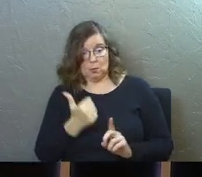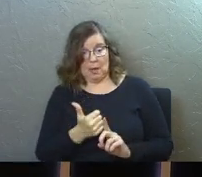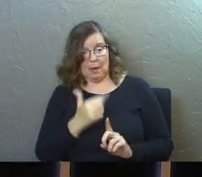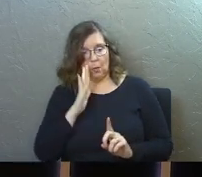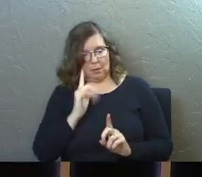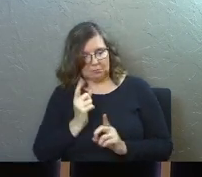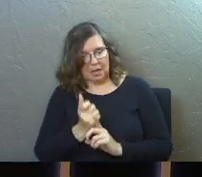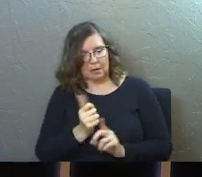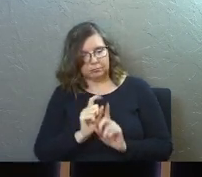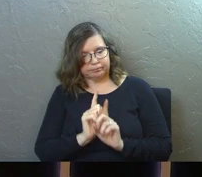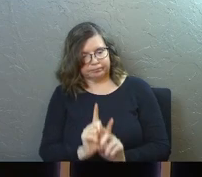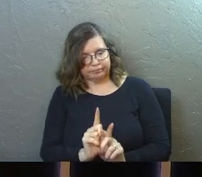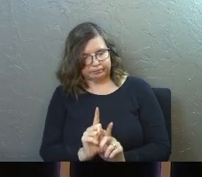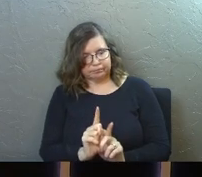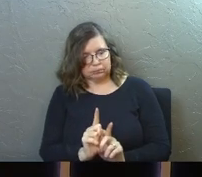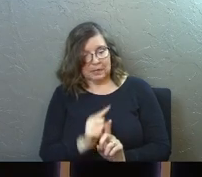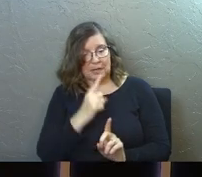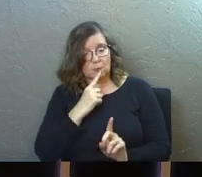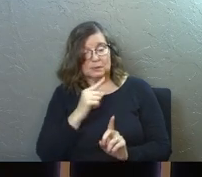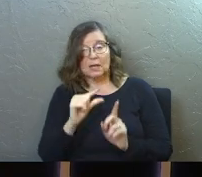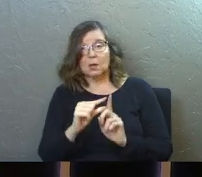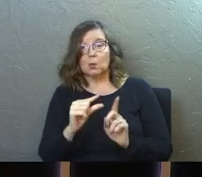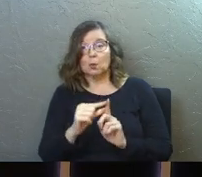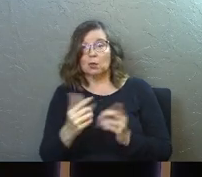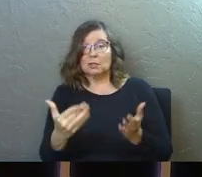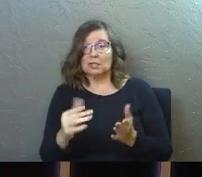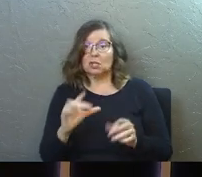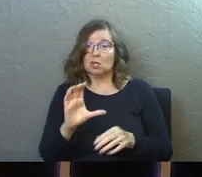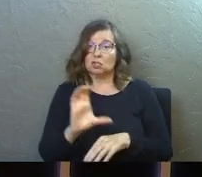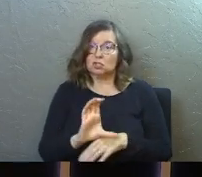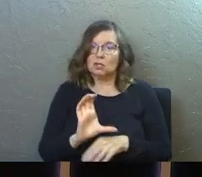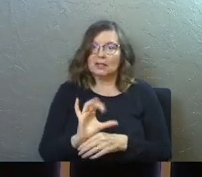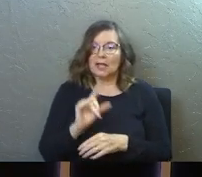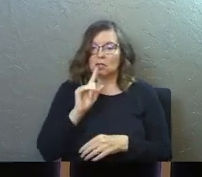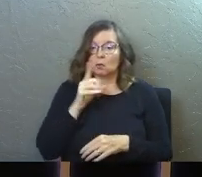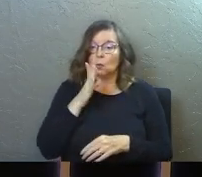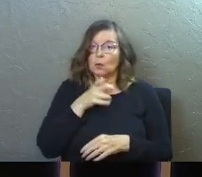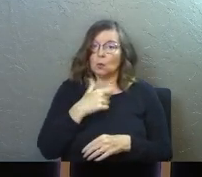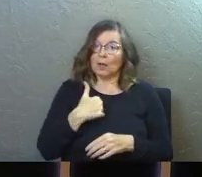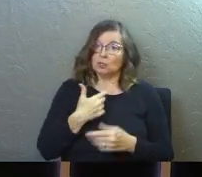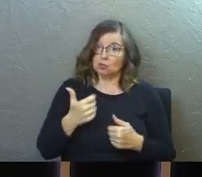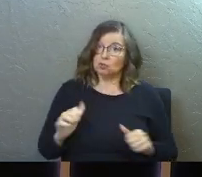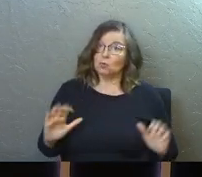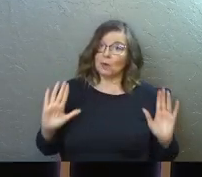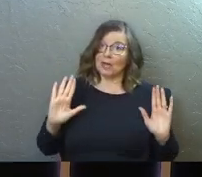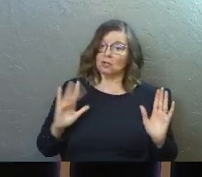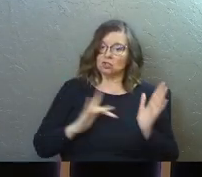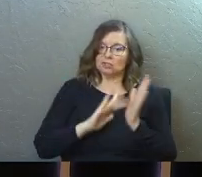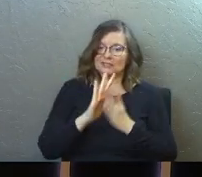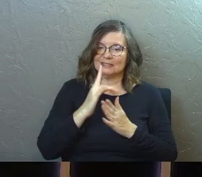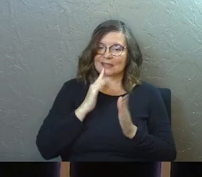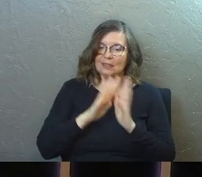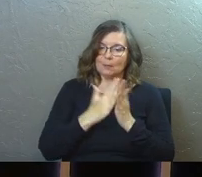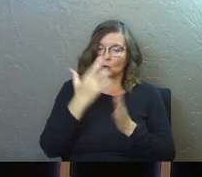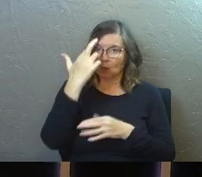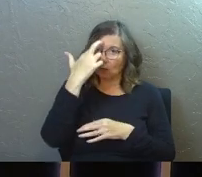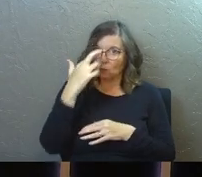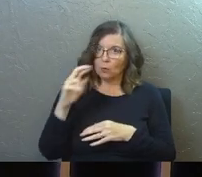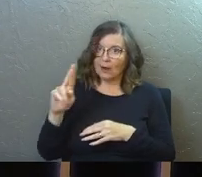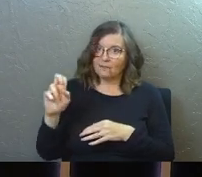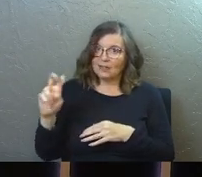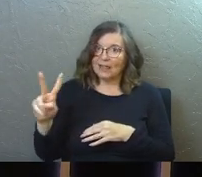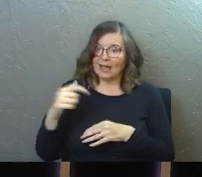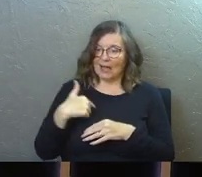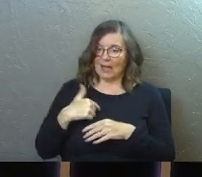we're going to do this. And when we say words here at church, like you're the one who has to surrender. Jesus says in the book of Revelation,